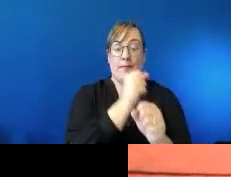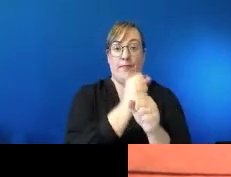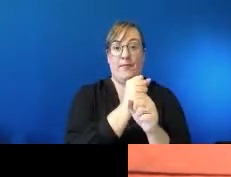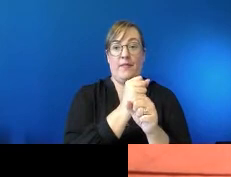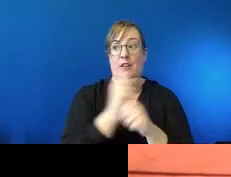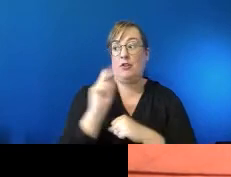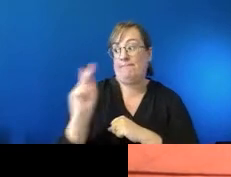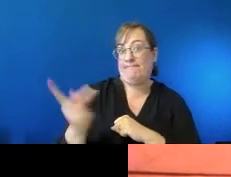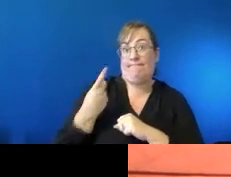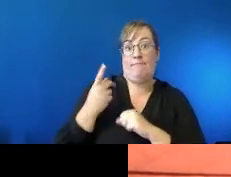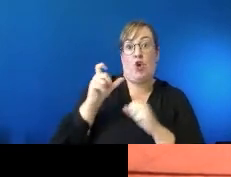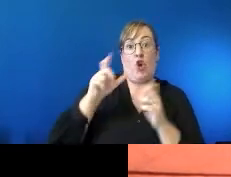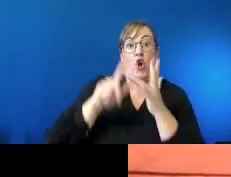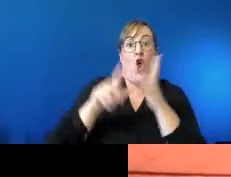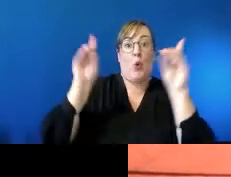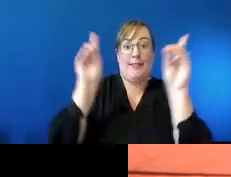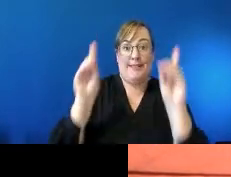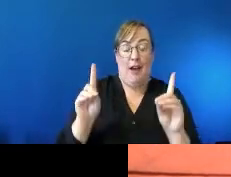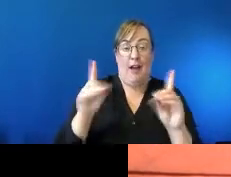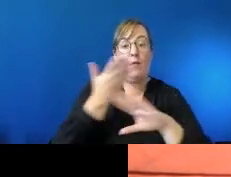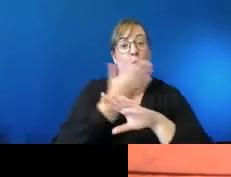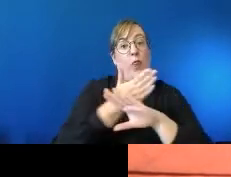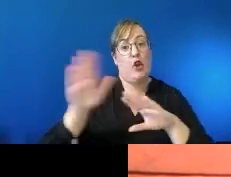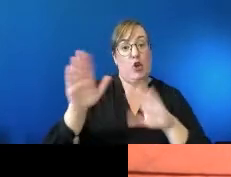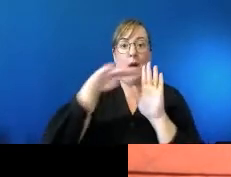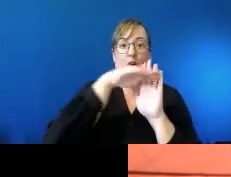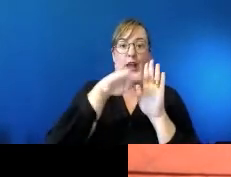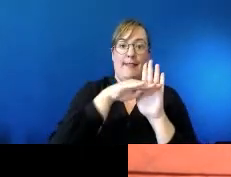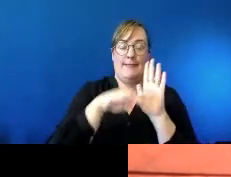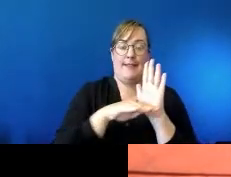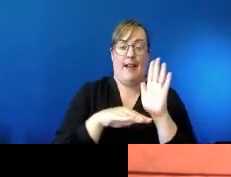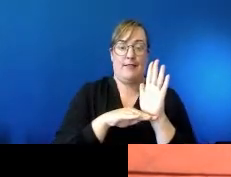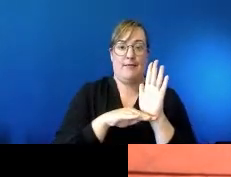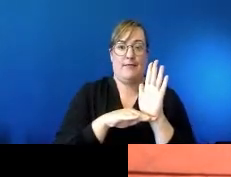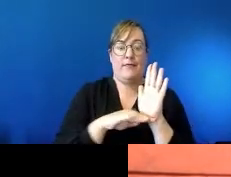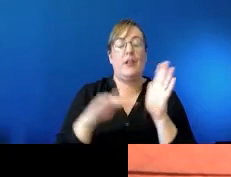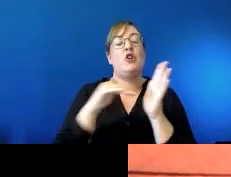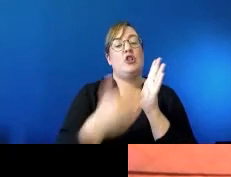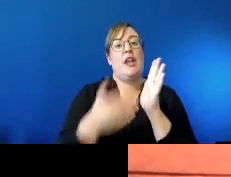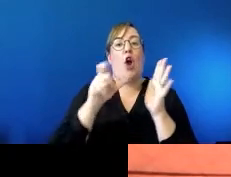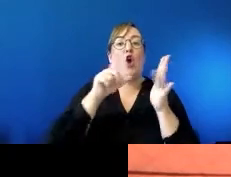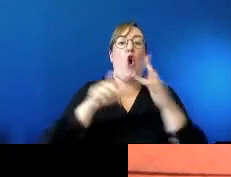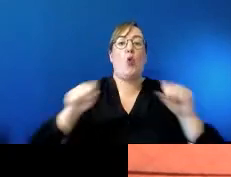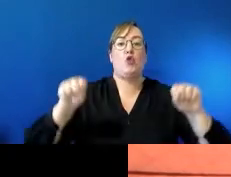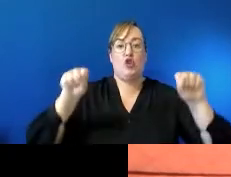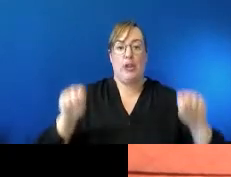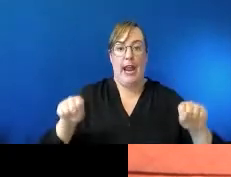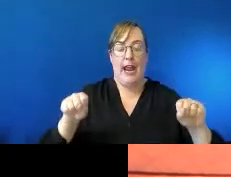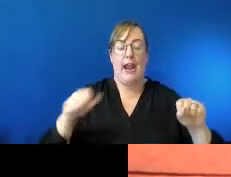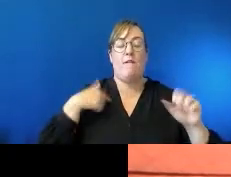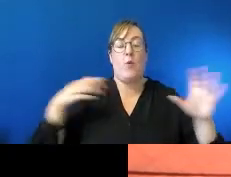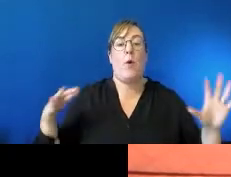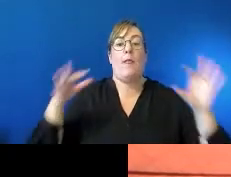-designers for the new Closing the Gap agenda. And she's now the co-chair of the Joint Council